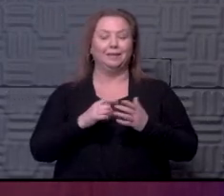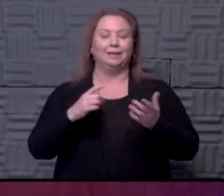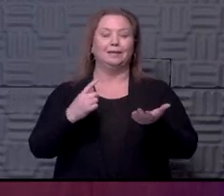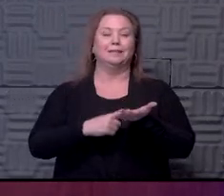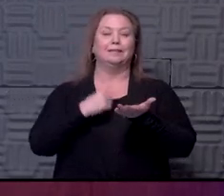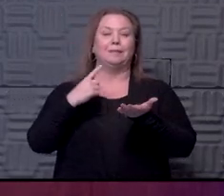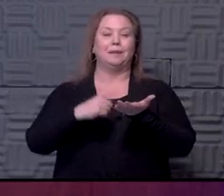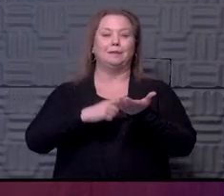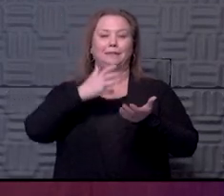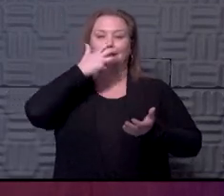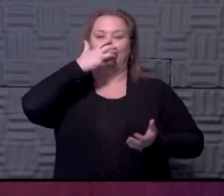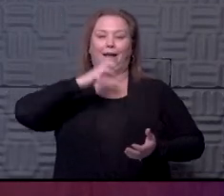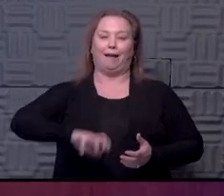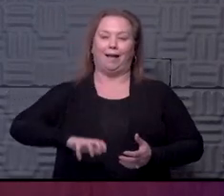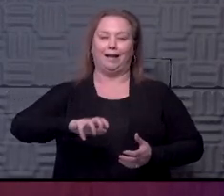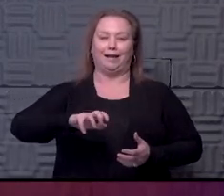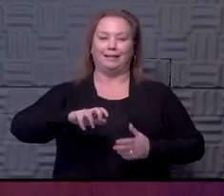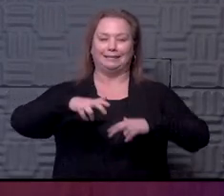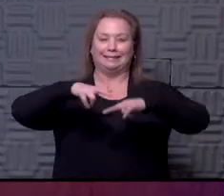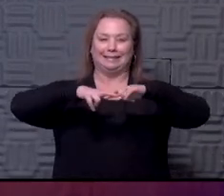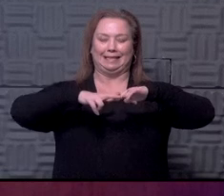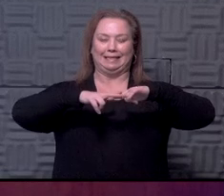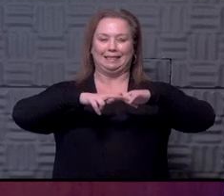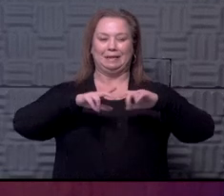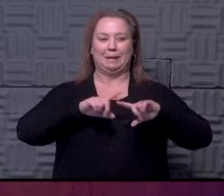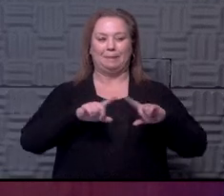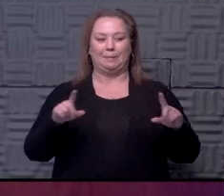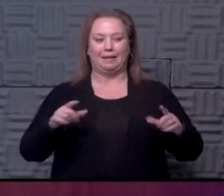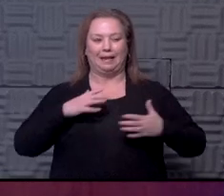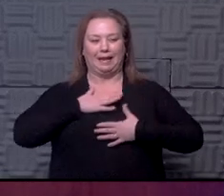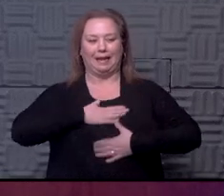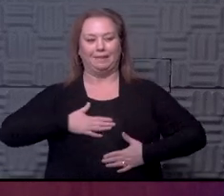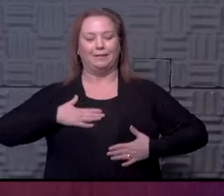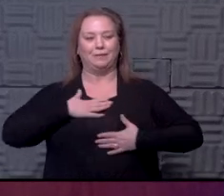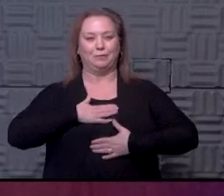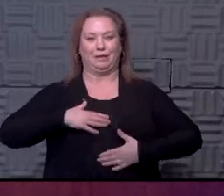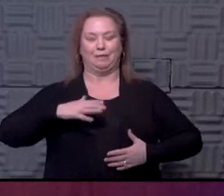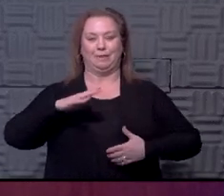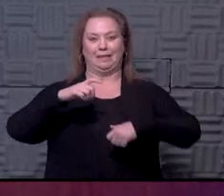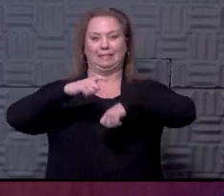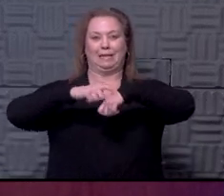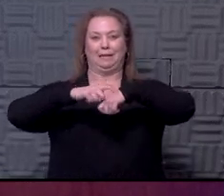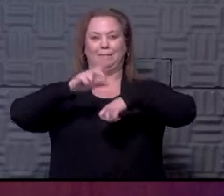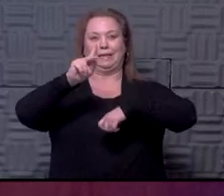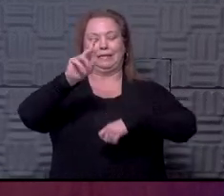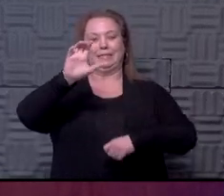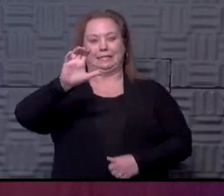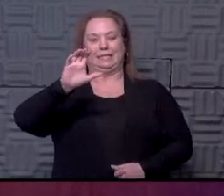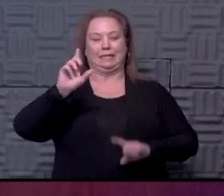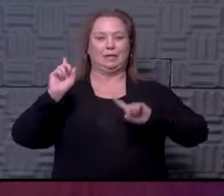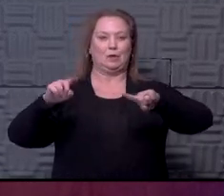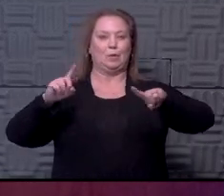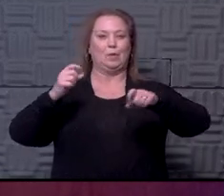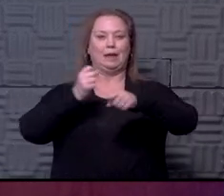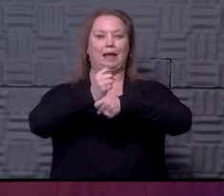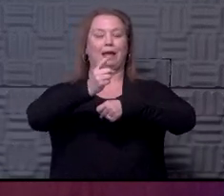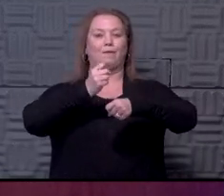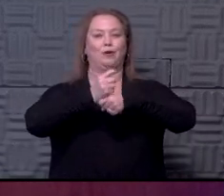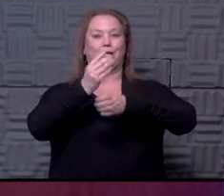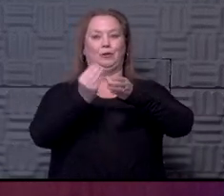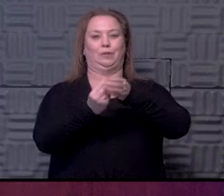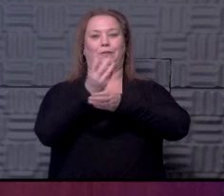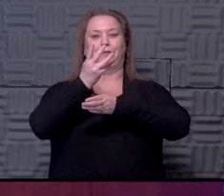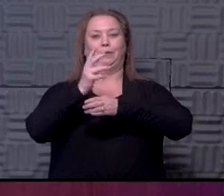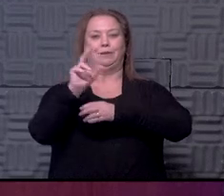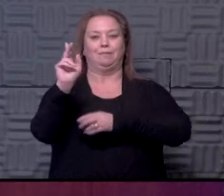Sometimes it's a hot seat, but I've enjoyed really my whole time in Kansas City being able to go every year in the